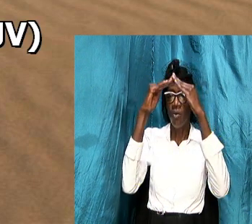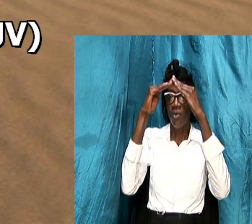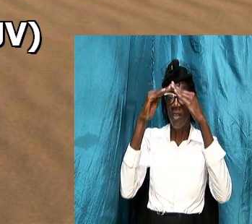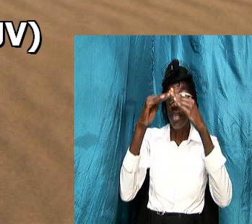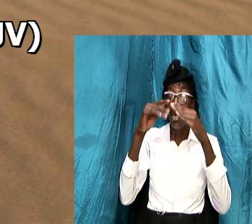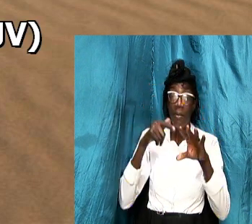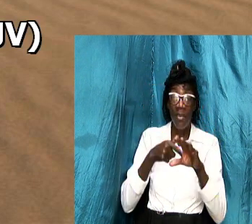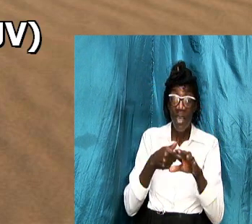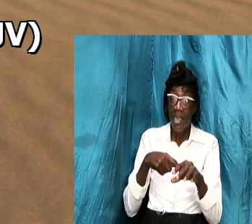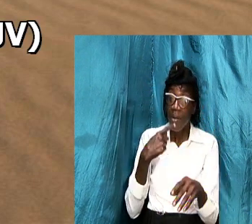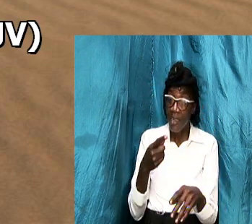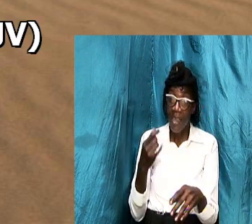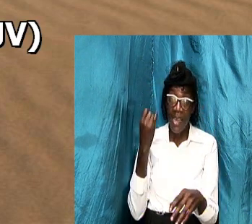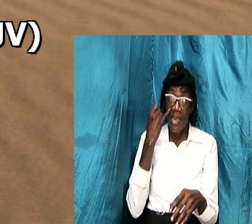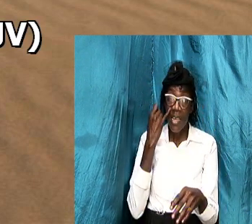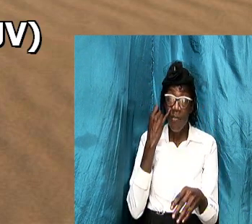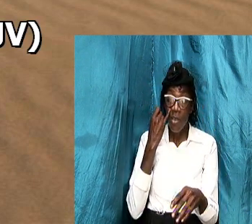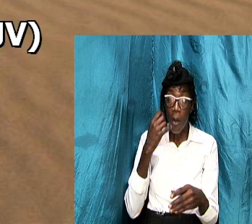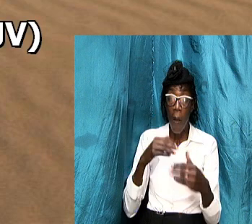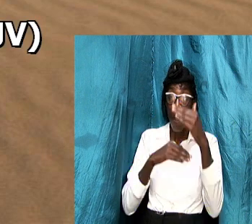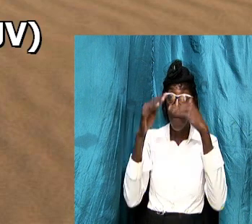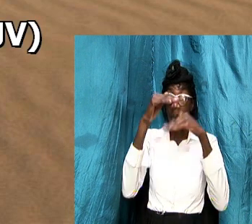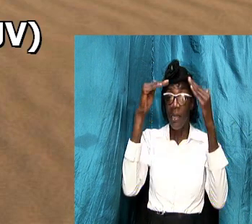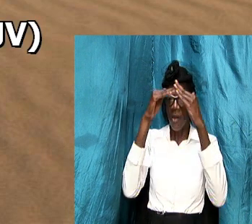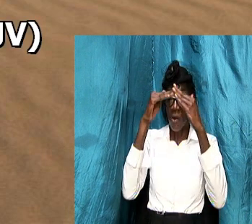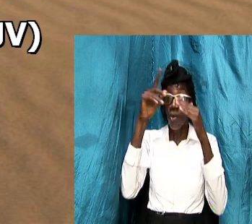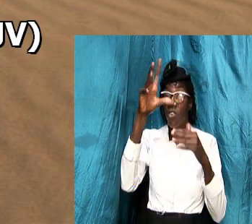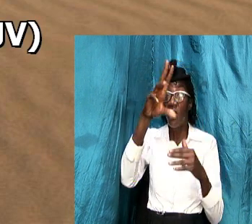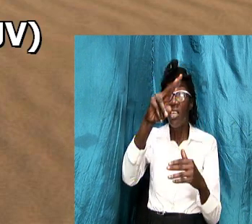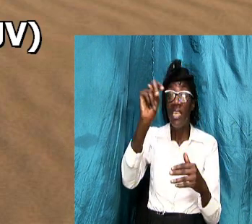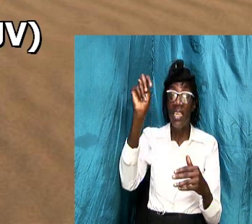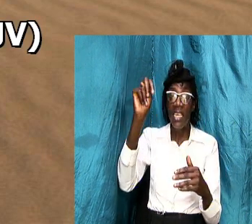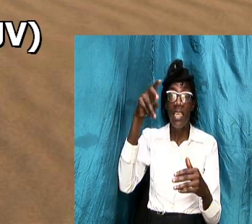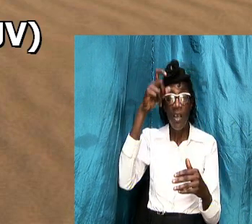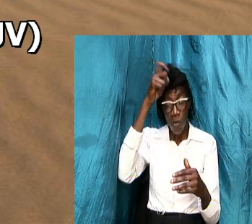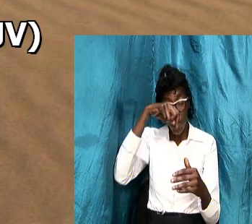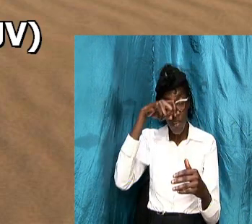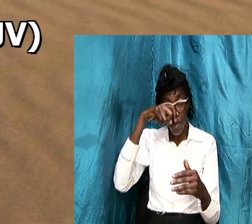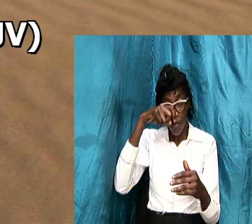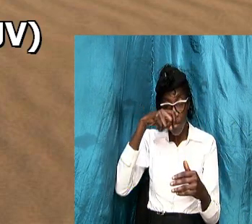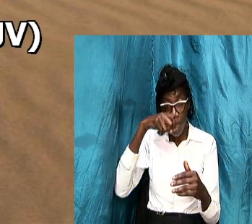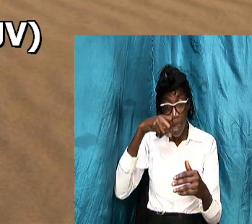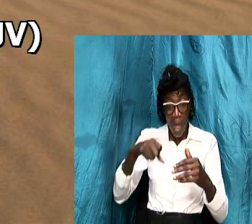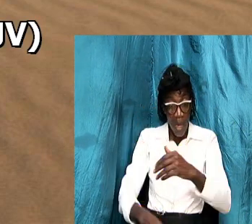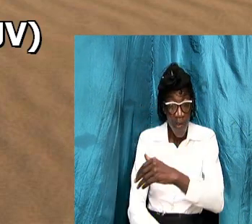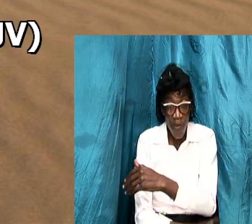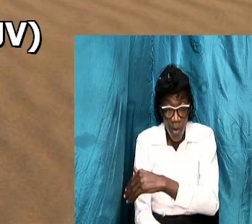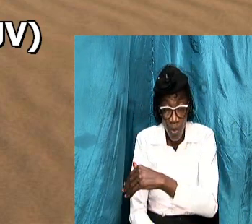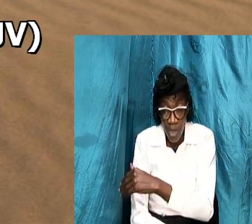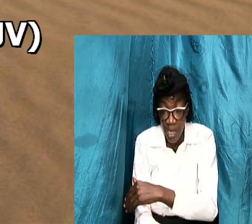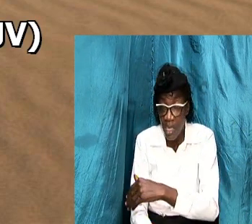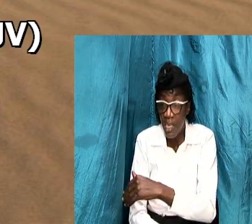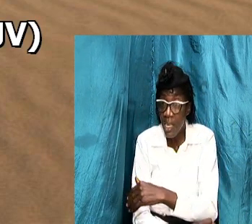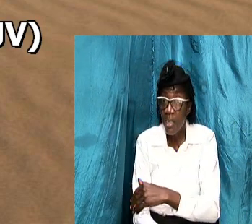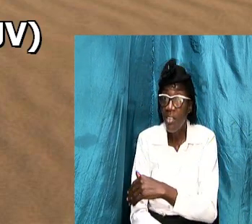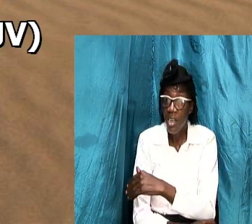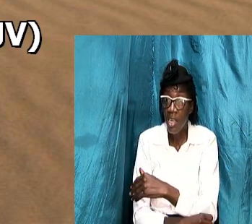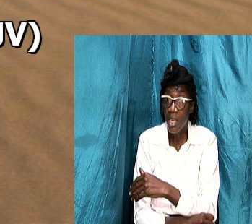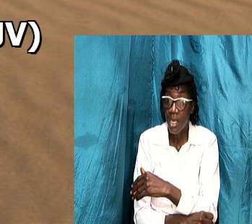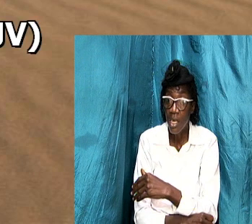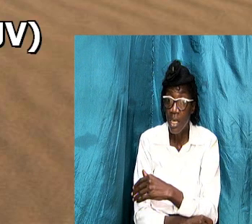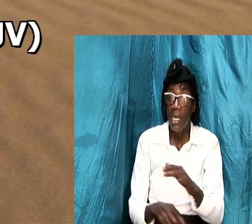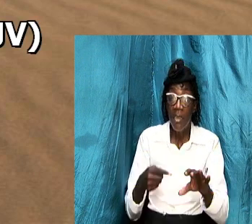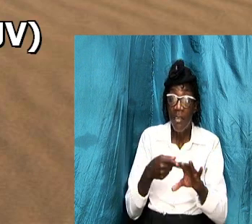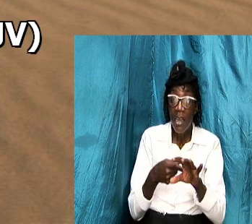we're going to build a house then we need wisdom the foundations are going to be established by understanding